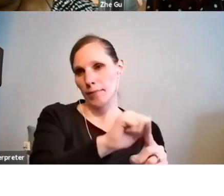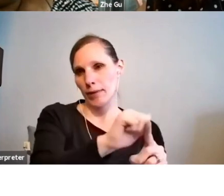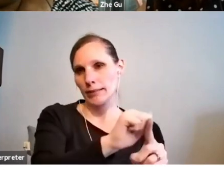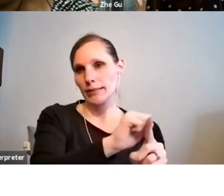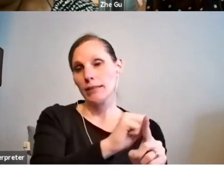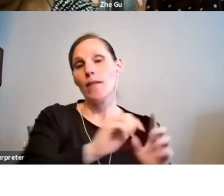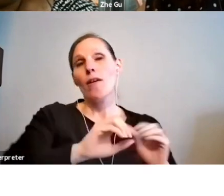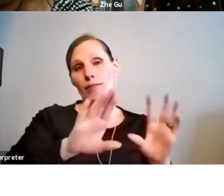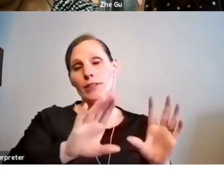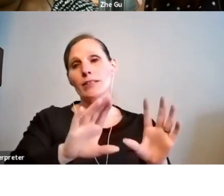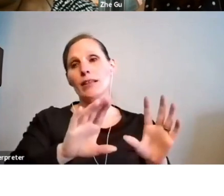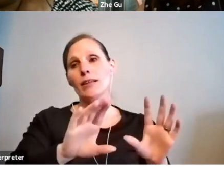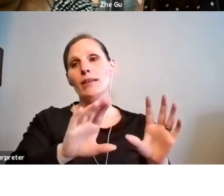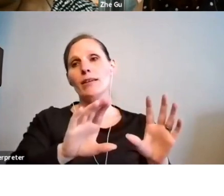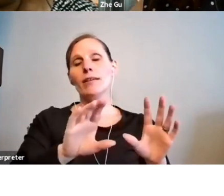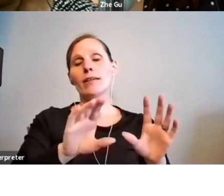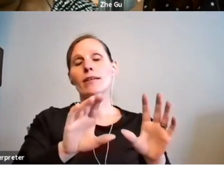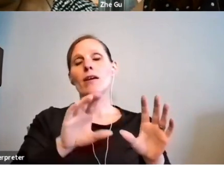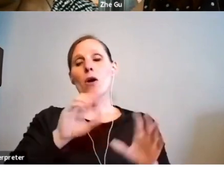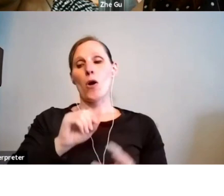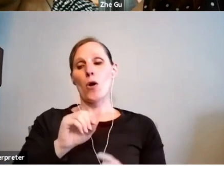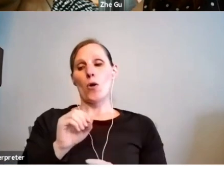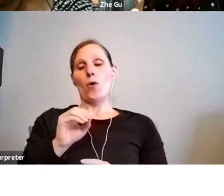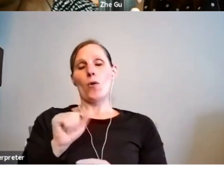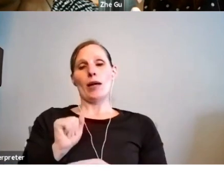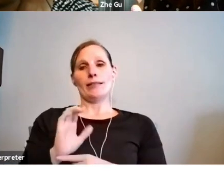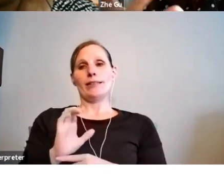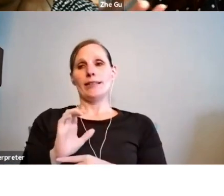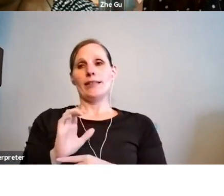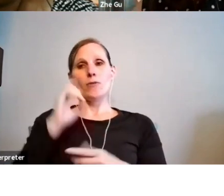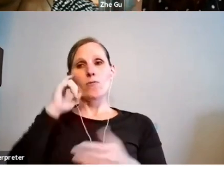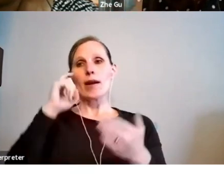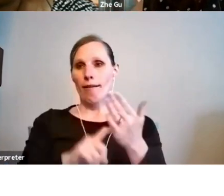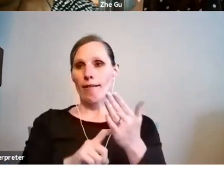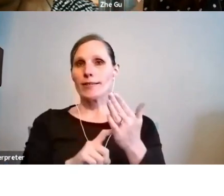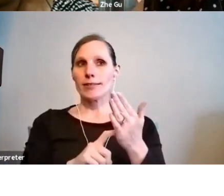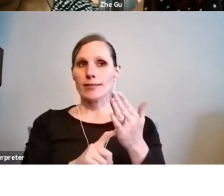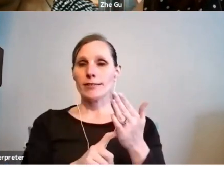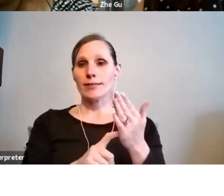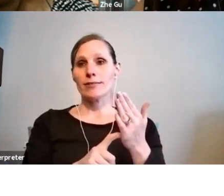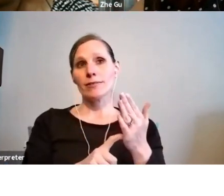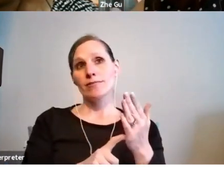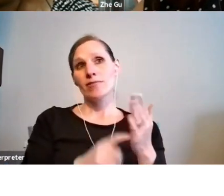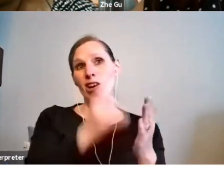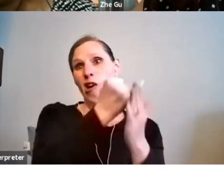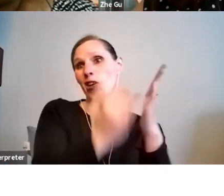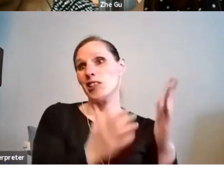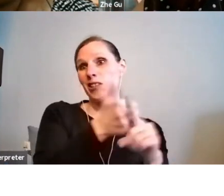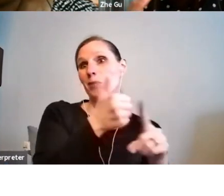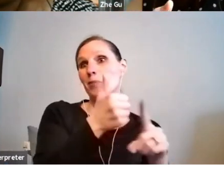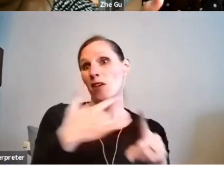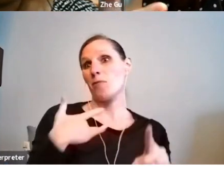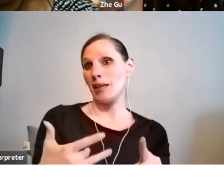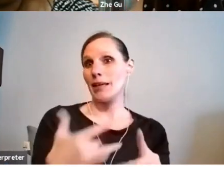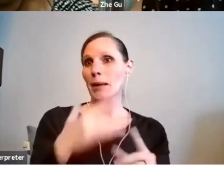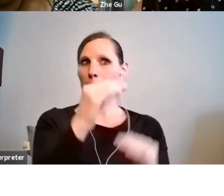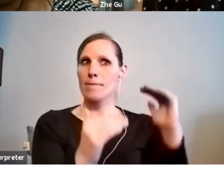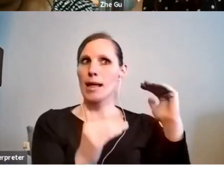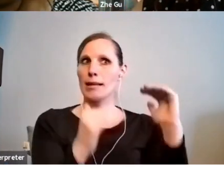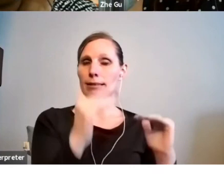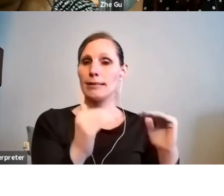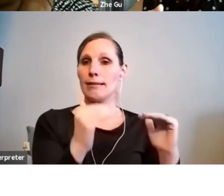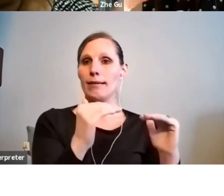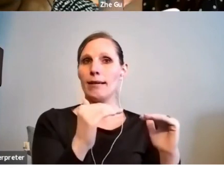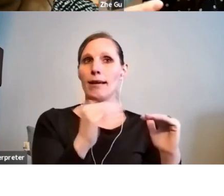at the OAC that in many cases, artists are balancing multiple things. So your artistic